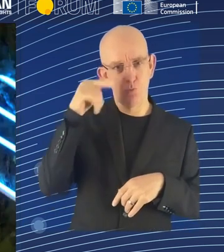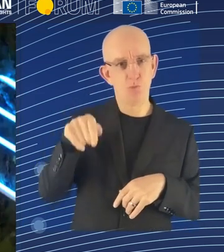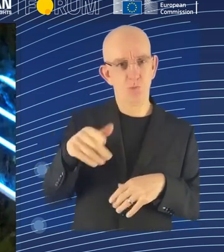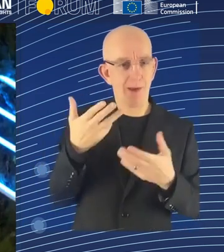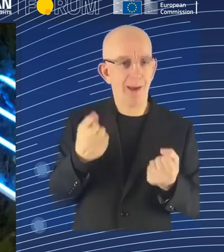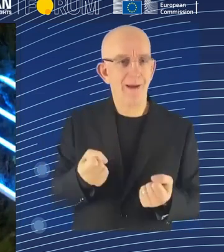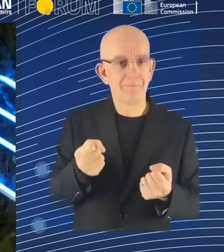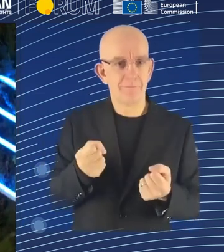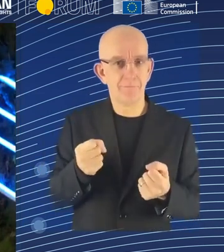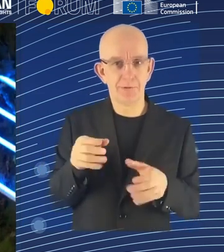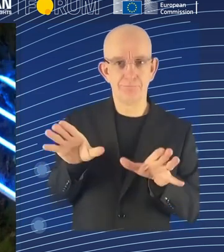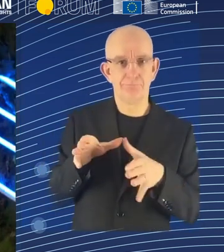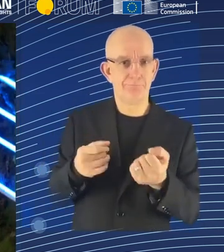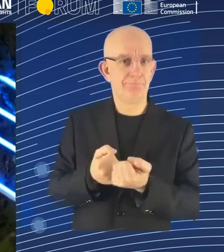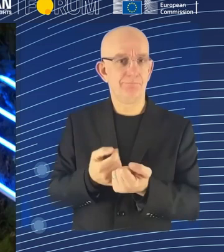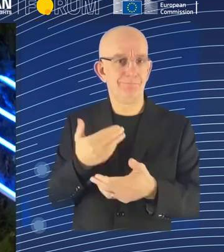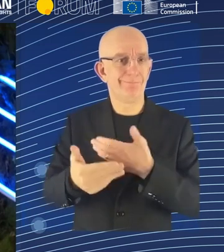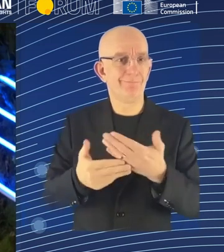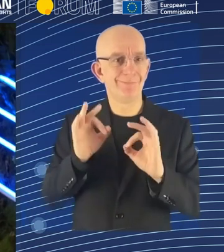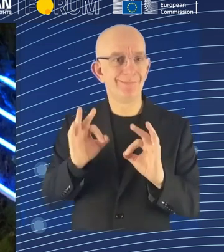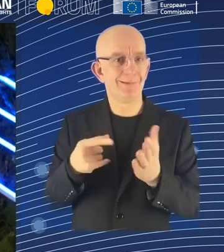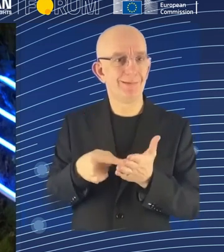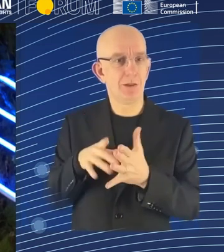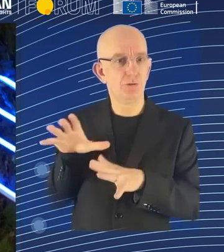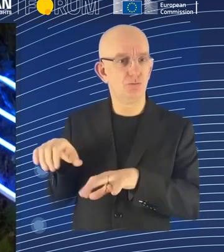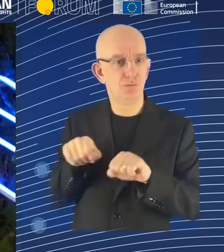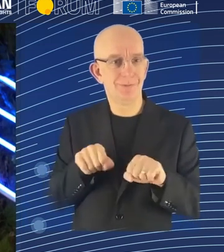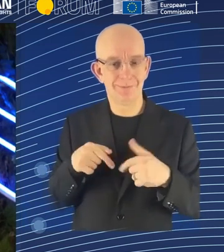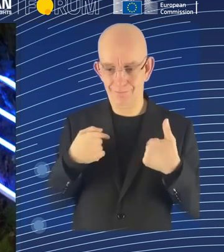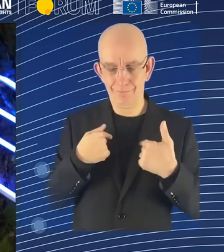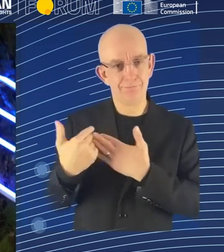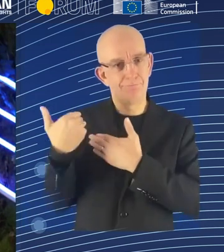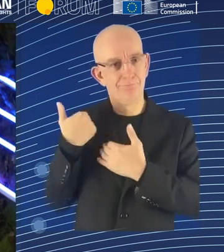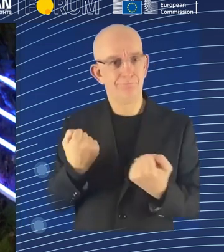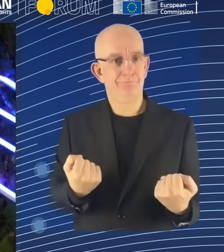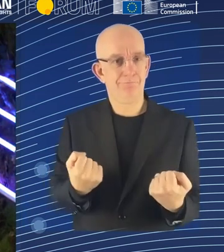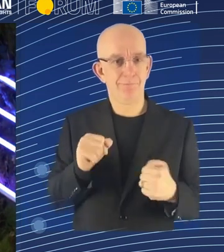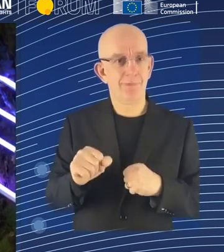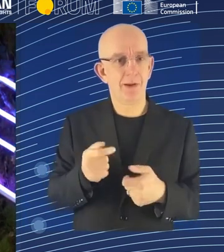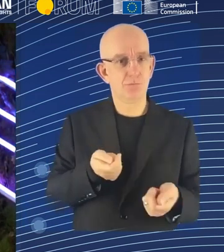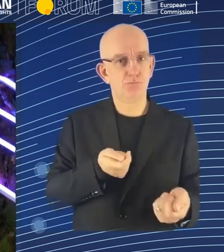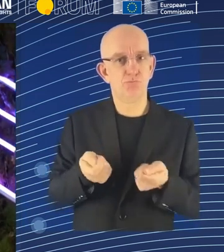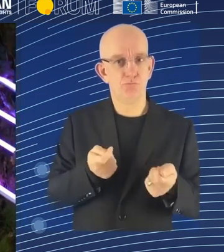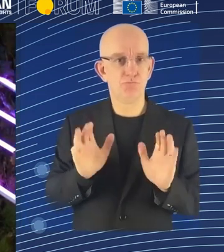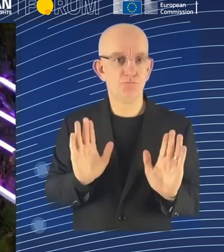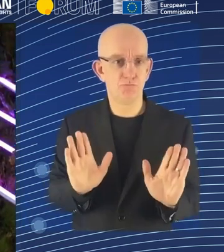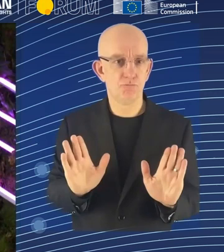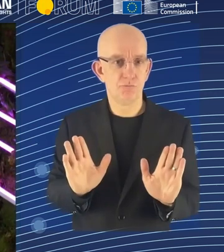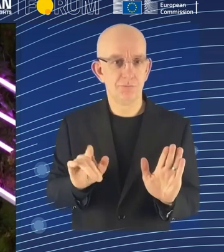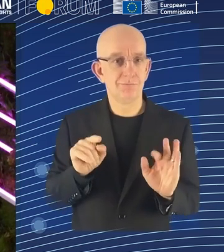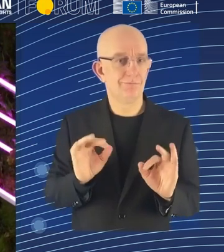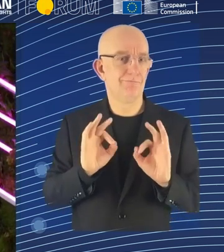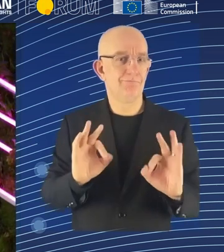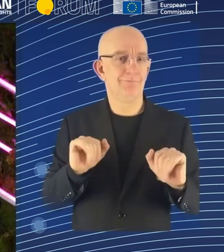Thank you for this, you know, it's a very nice way to conclude. So let me just, before I'm moving on, I mean, I just want to remind everybody that